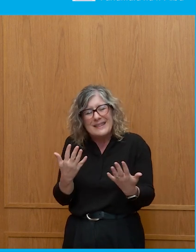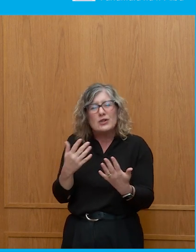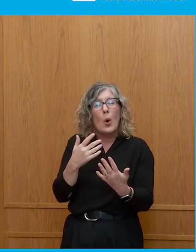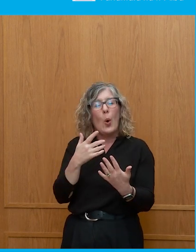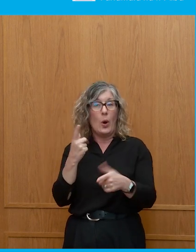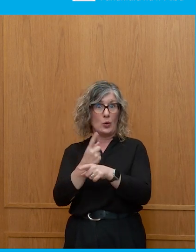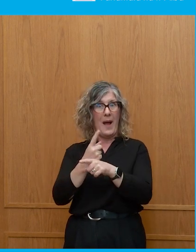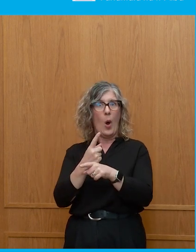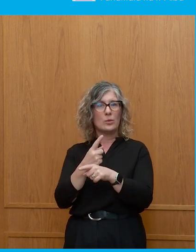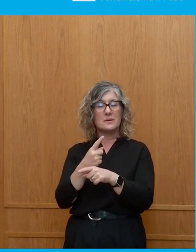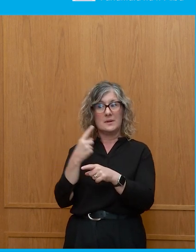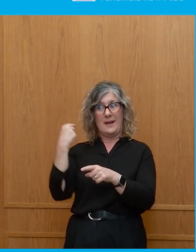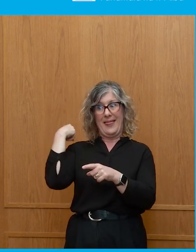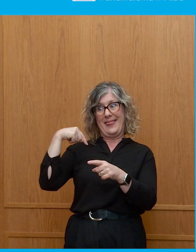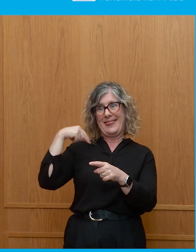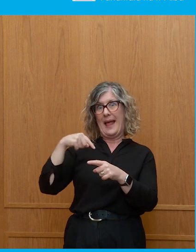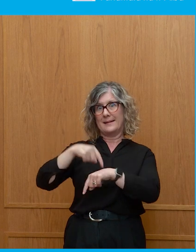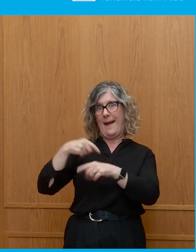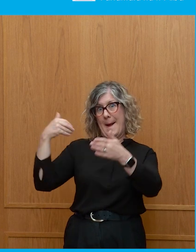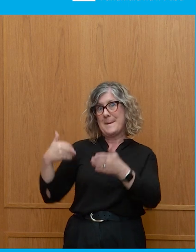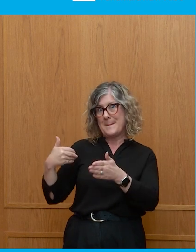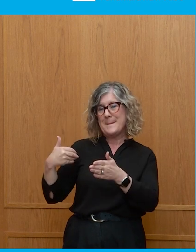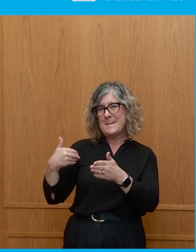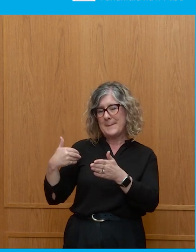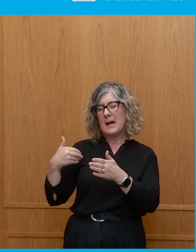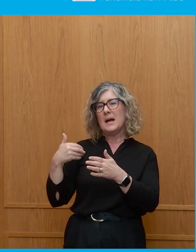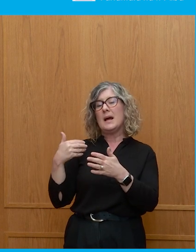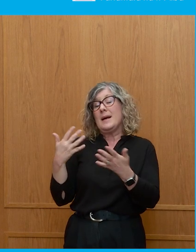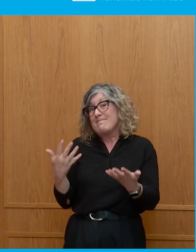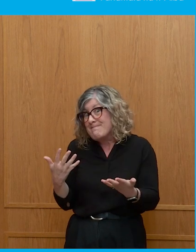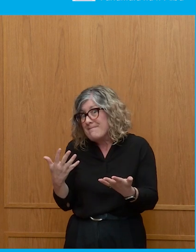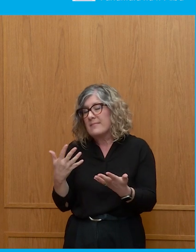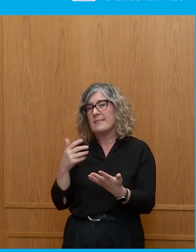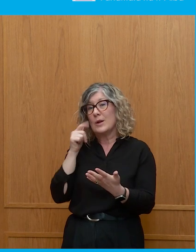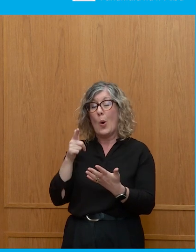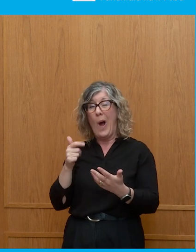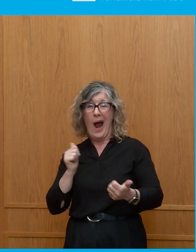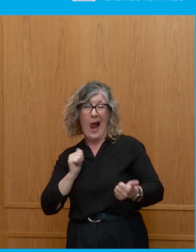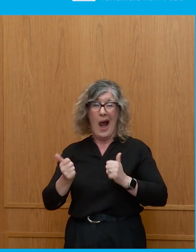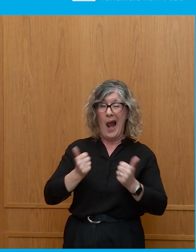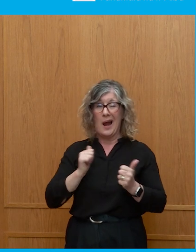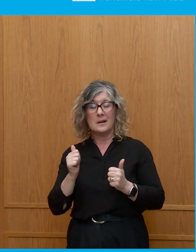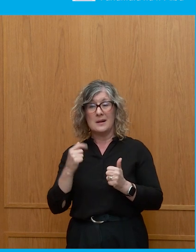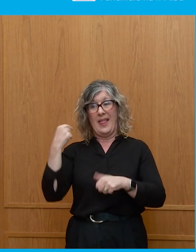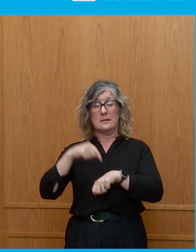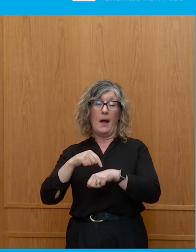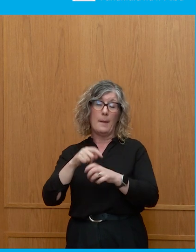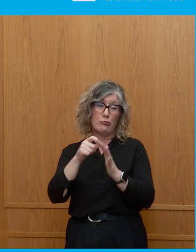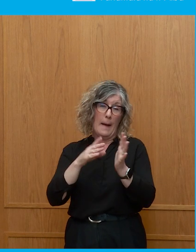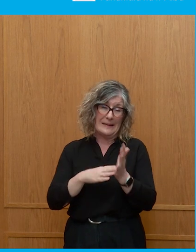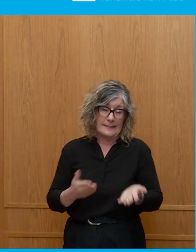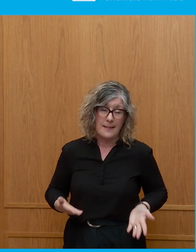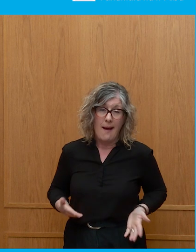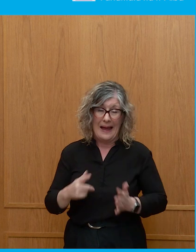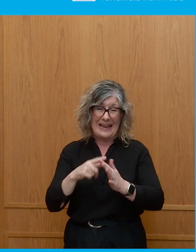about that particular period, despite, forgive me, the enormous ego of the Prime Minister at the time and